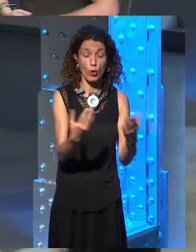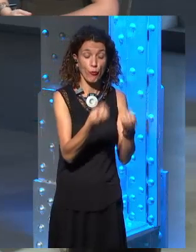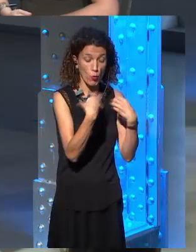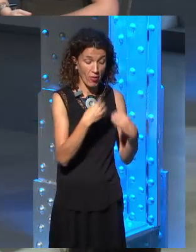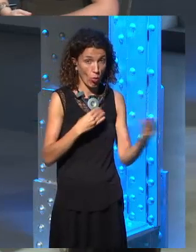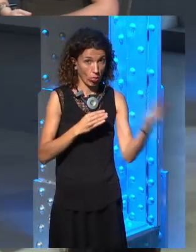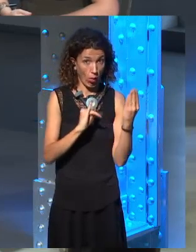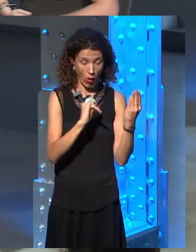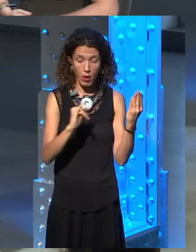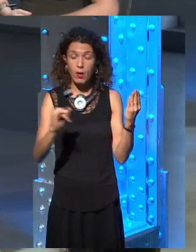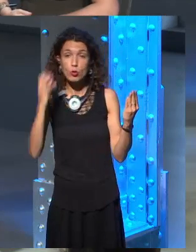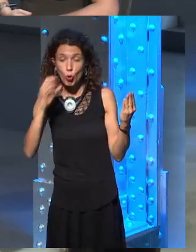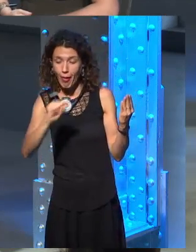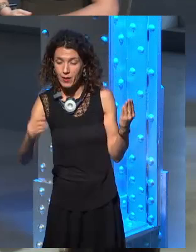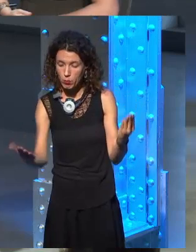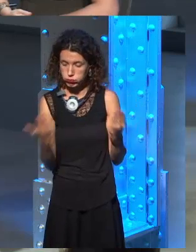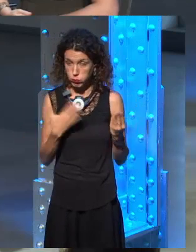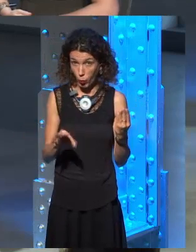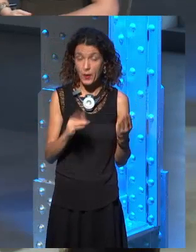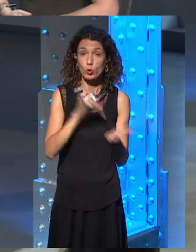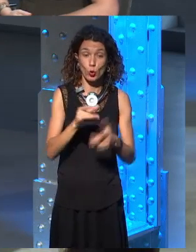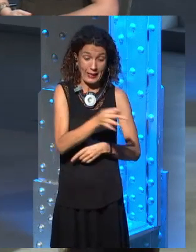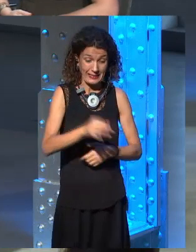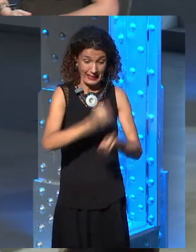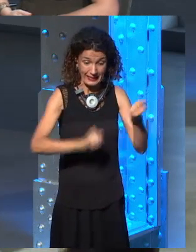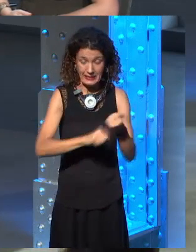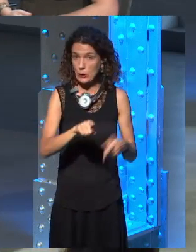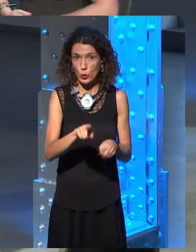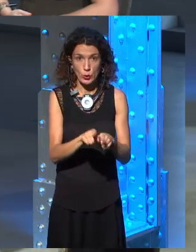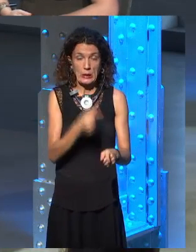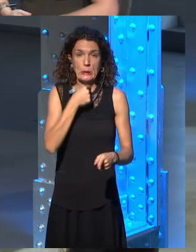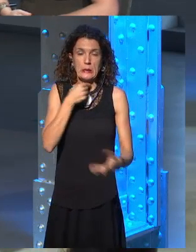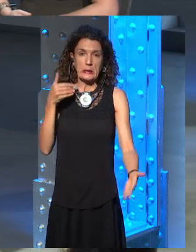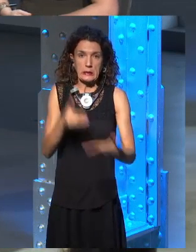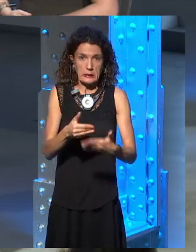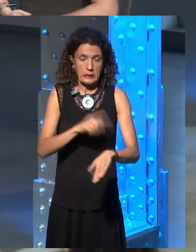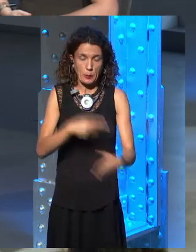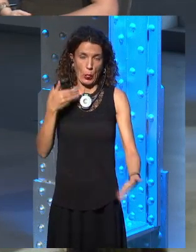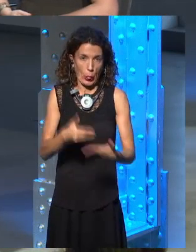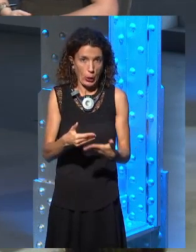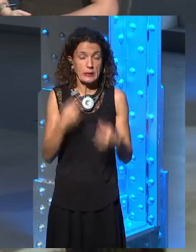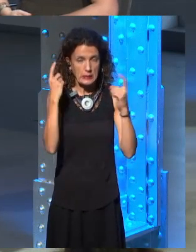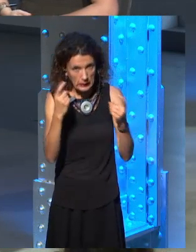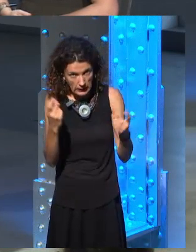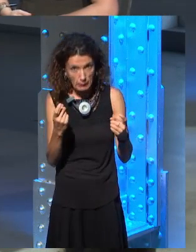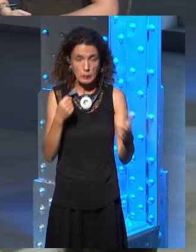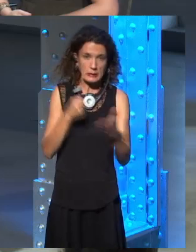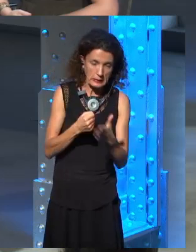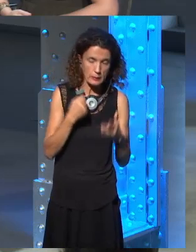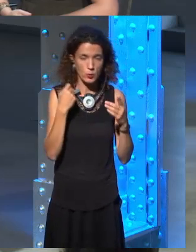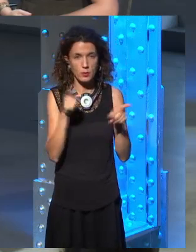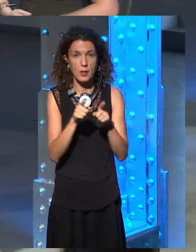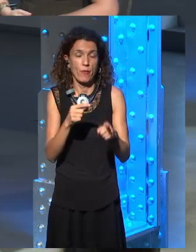So we did some things to try and fix it as much as we could. But at this point in time, we were very much on a straight deadline and we couldn't do everything. So